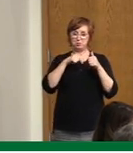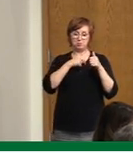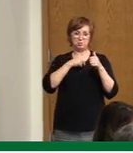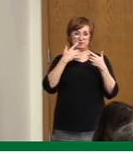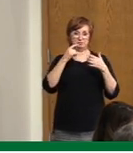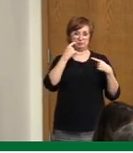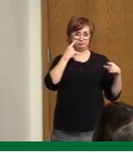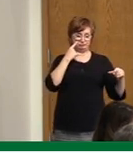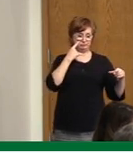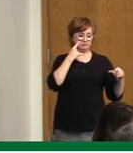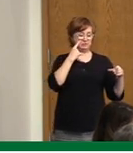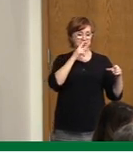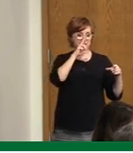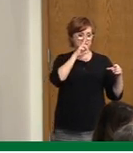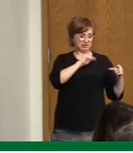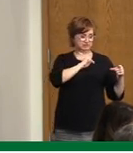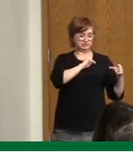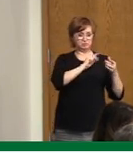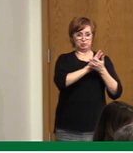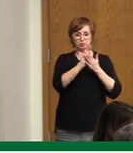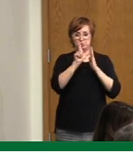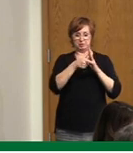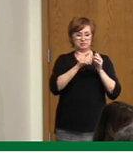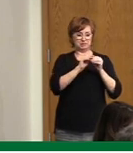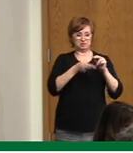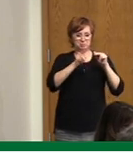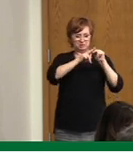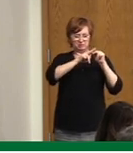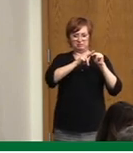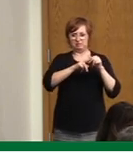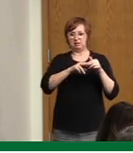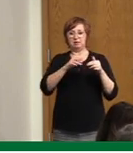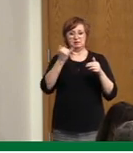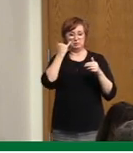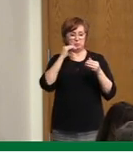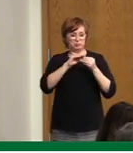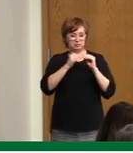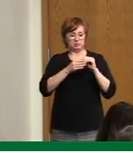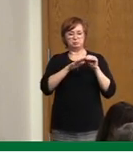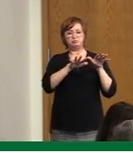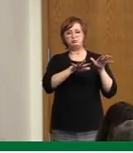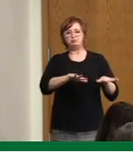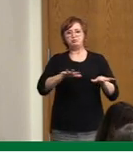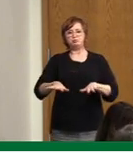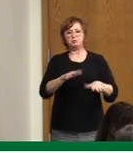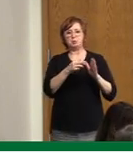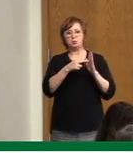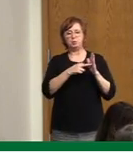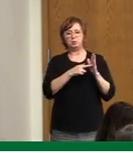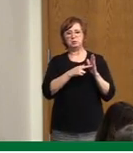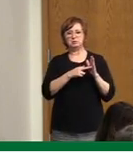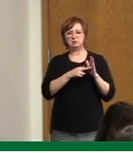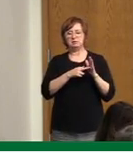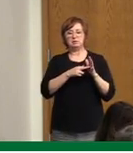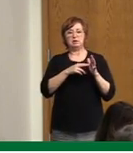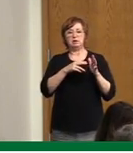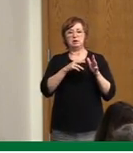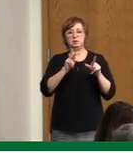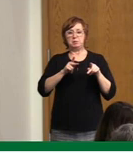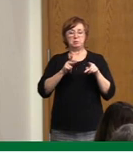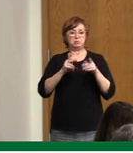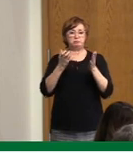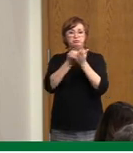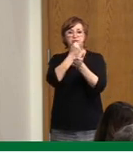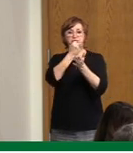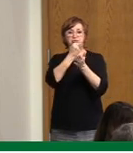So the rebound can be low in the green. But if we don't have any restrictions and then we tighten up too late, you know, we are in the orange area. Our